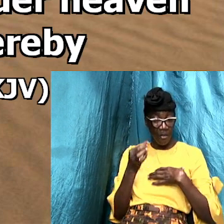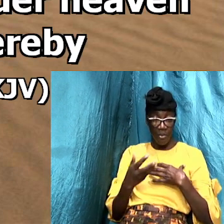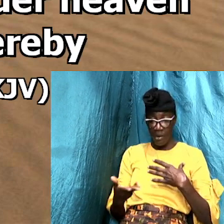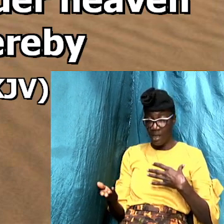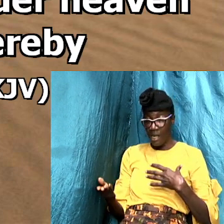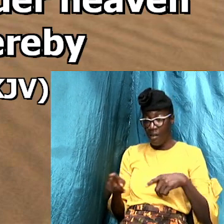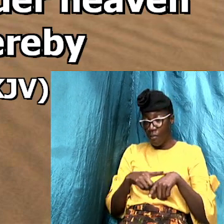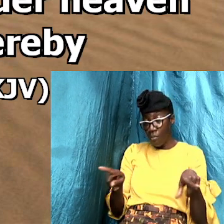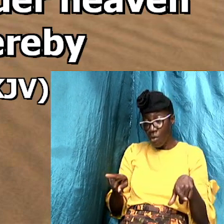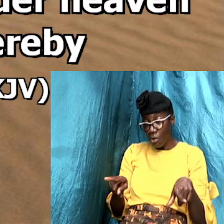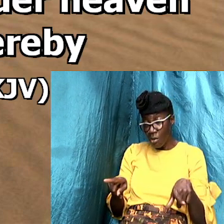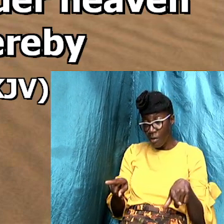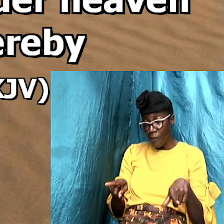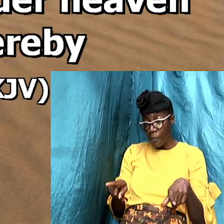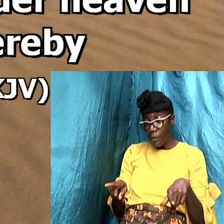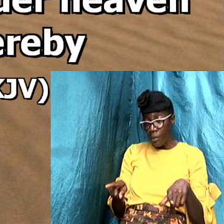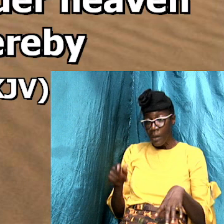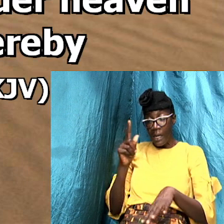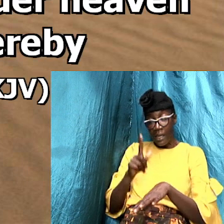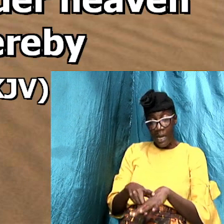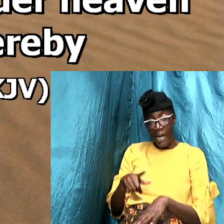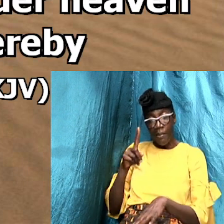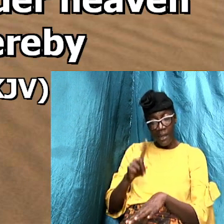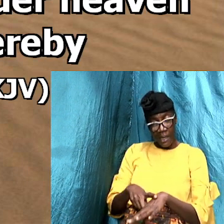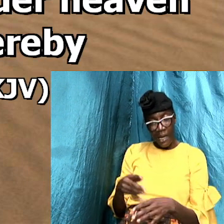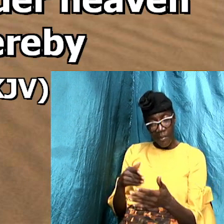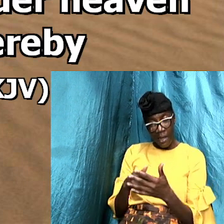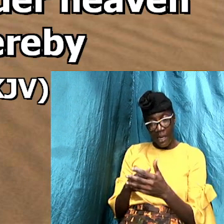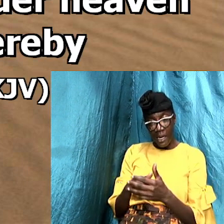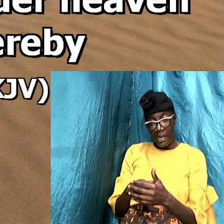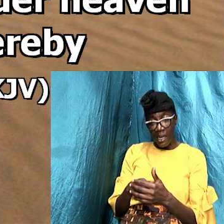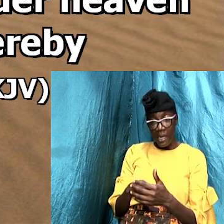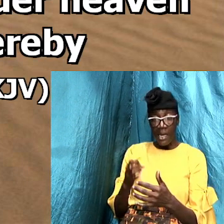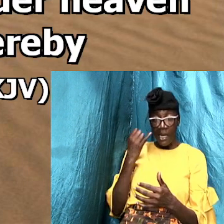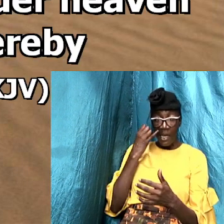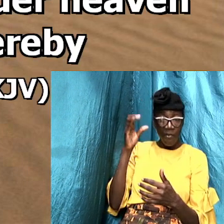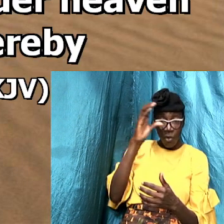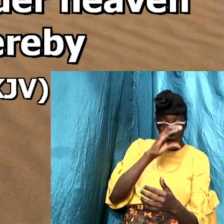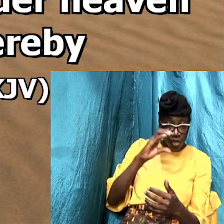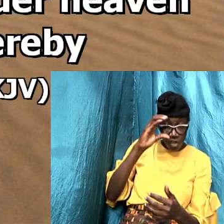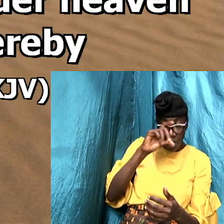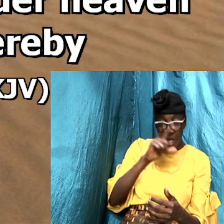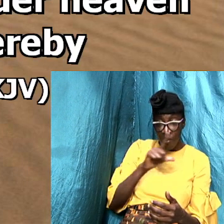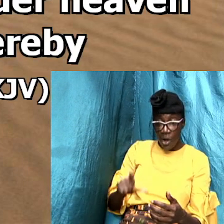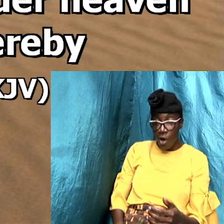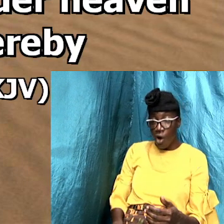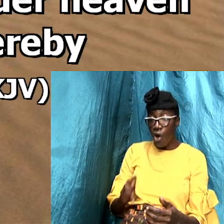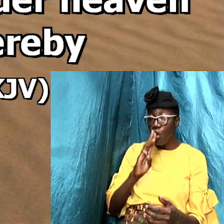over time if you seek the Lord you will come to know him